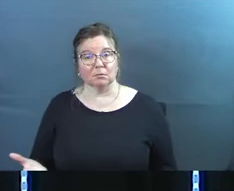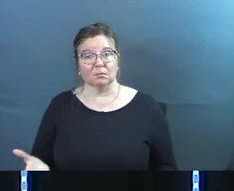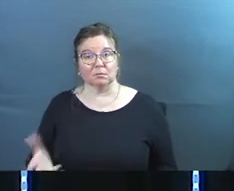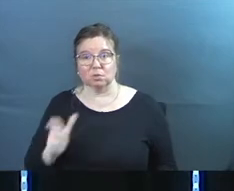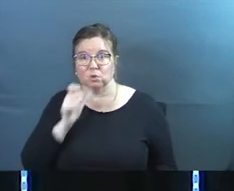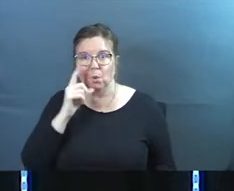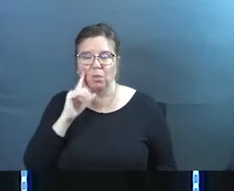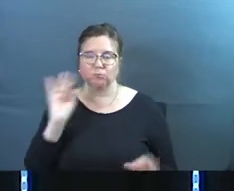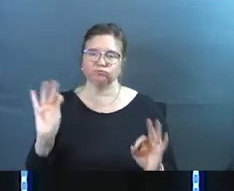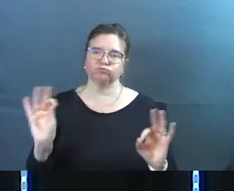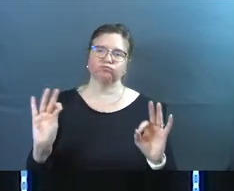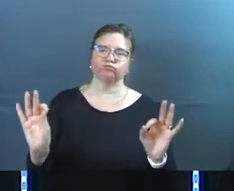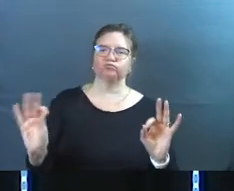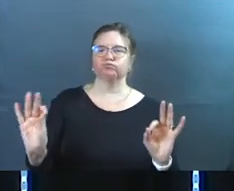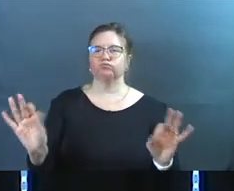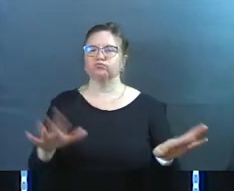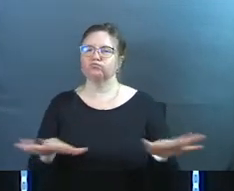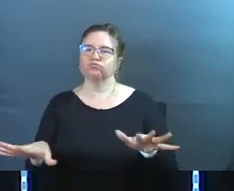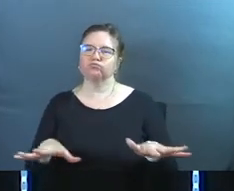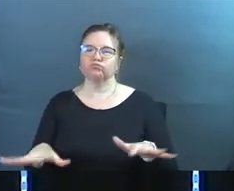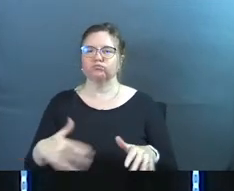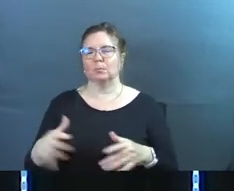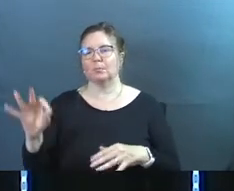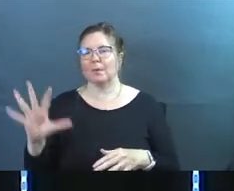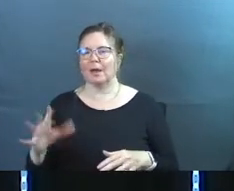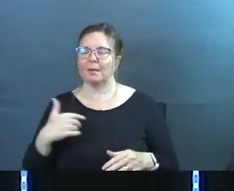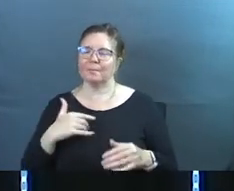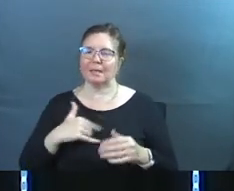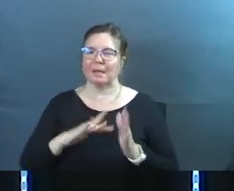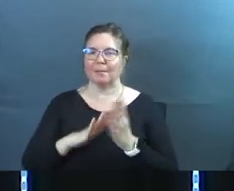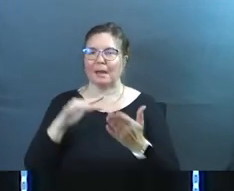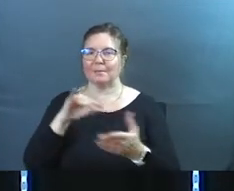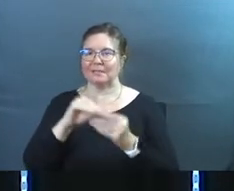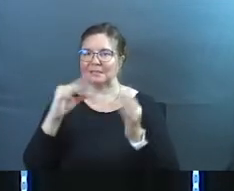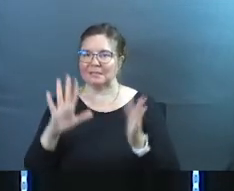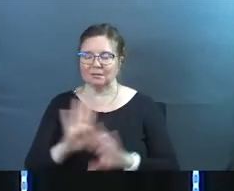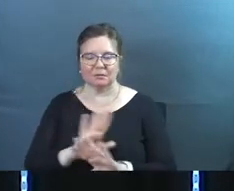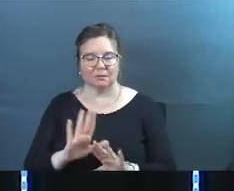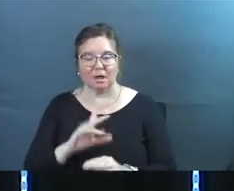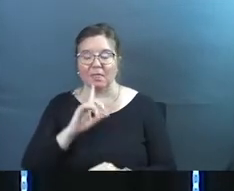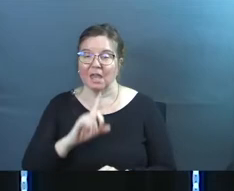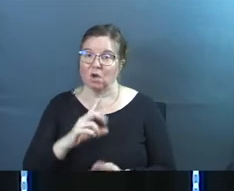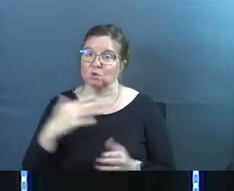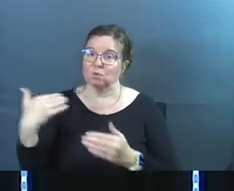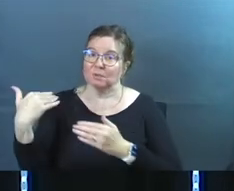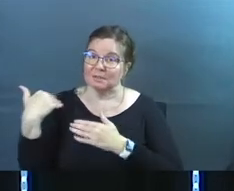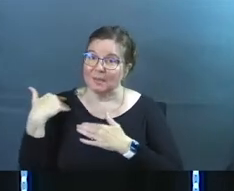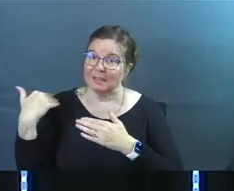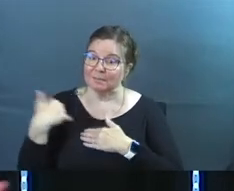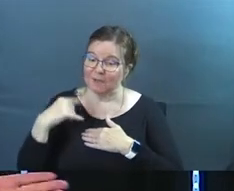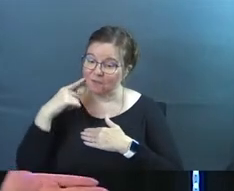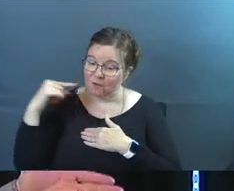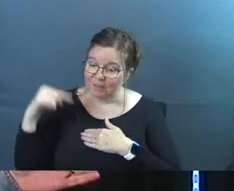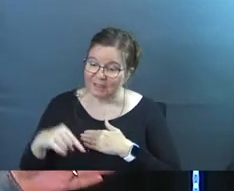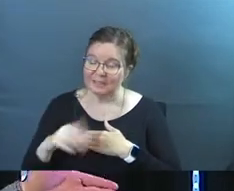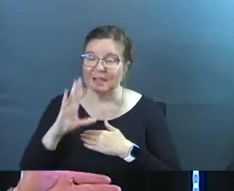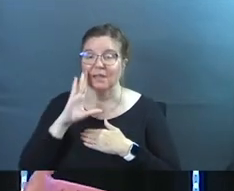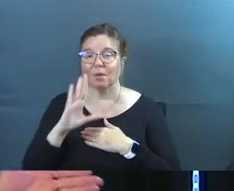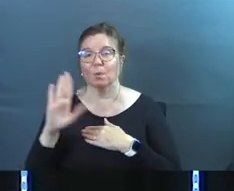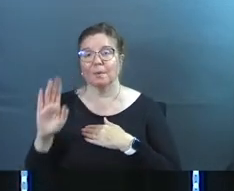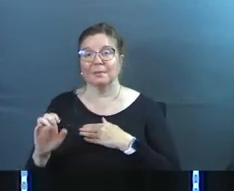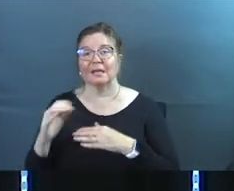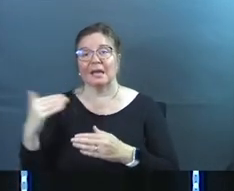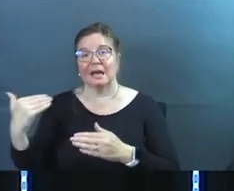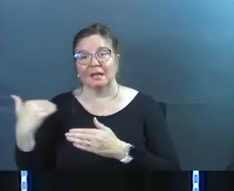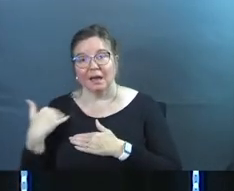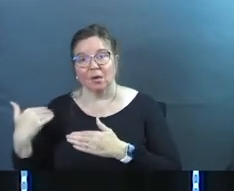don't just think it's some easy going thing to be a pastor and to be a Bible teacher it's like there's responsibility for this and there will